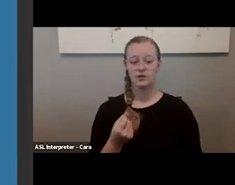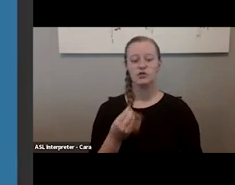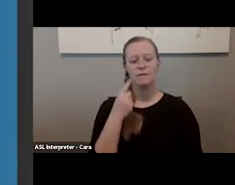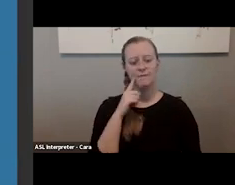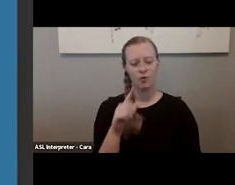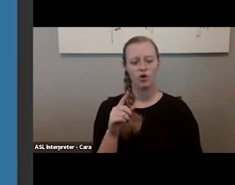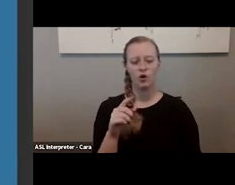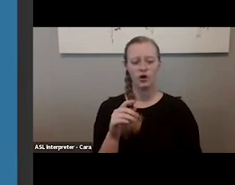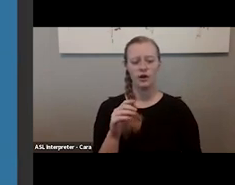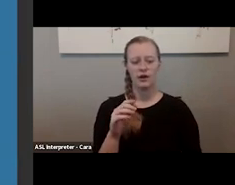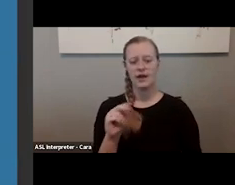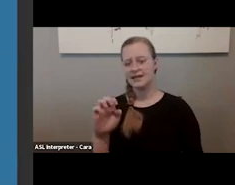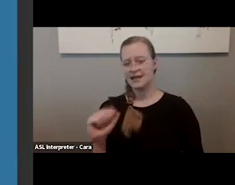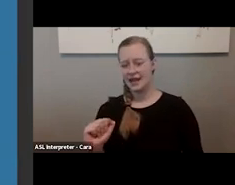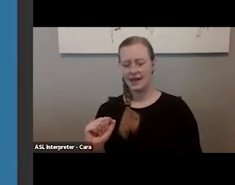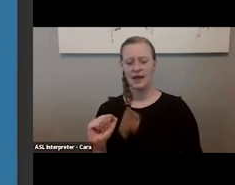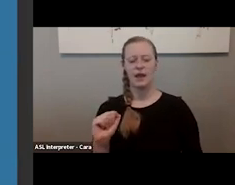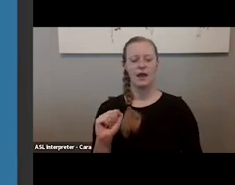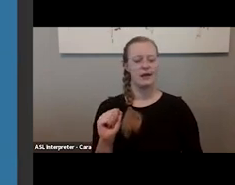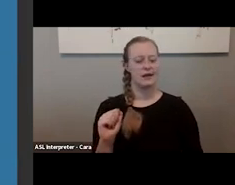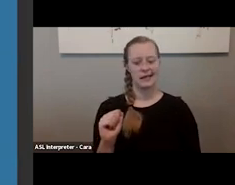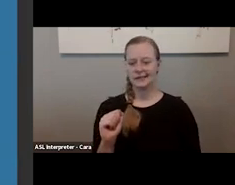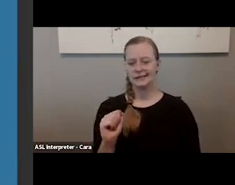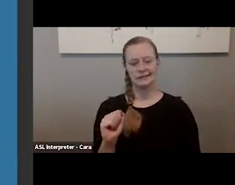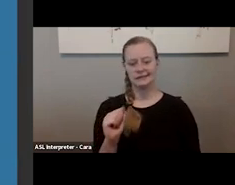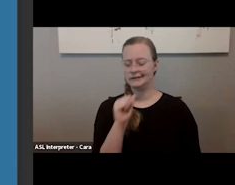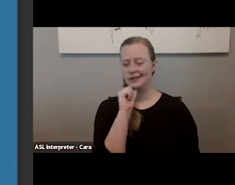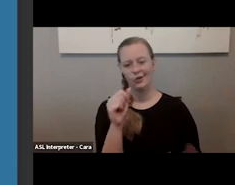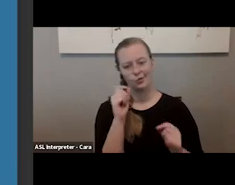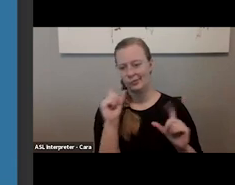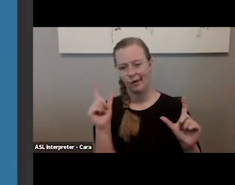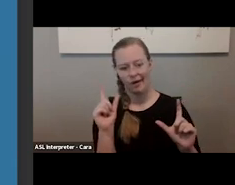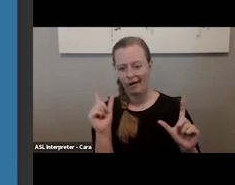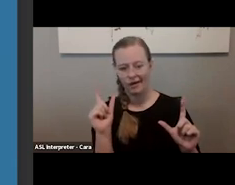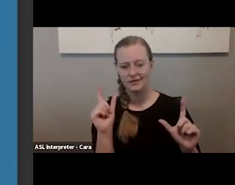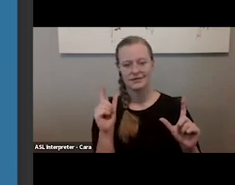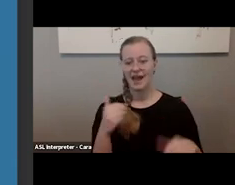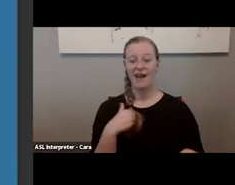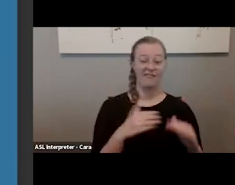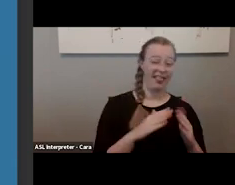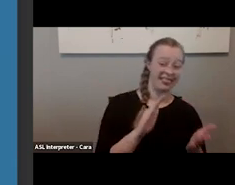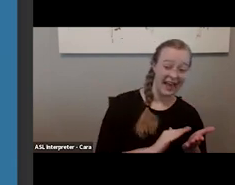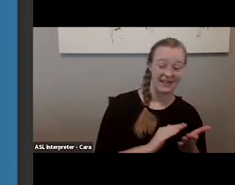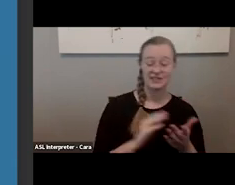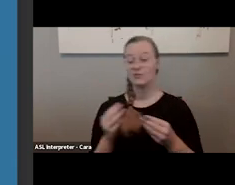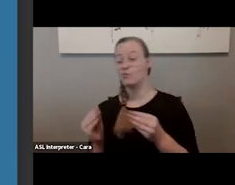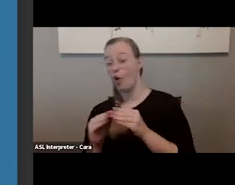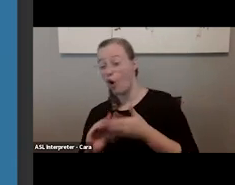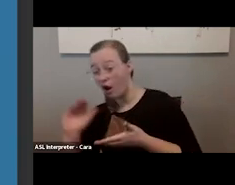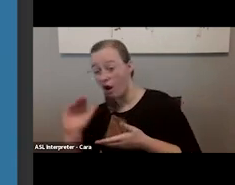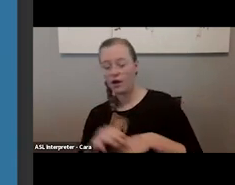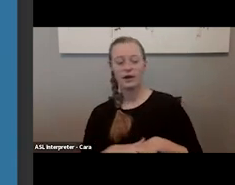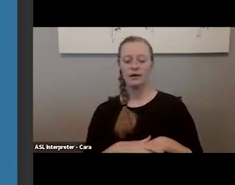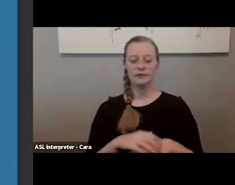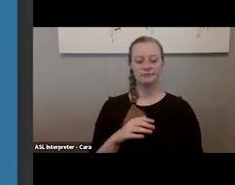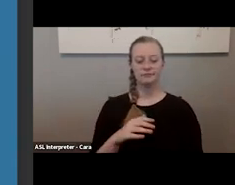there wasn't going, there isn't a surprise where they got less than what they had before or more. In FY23,